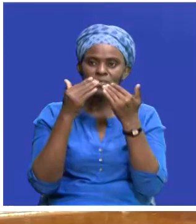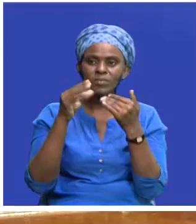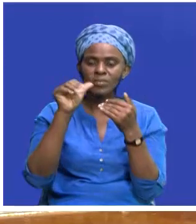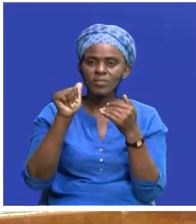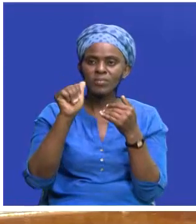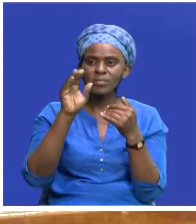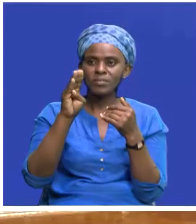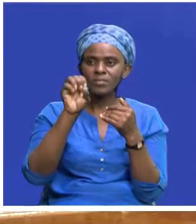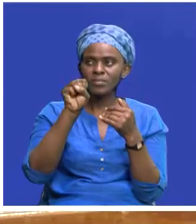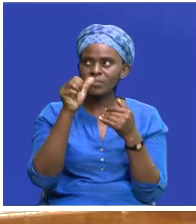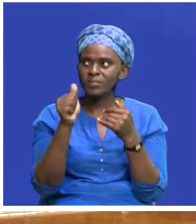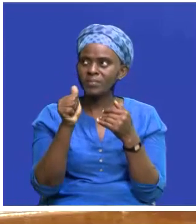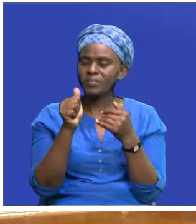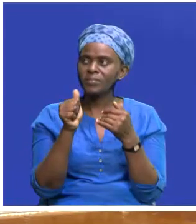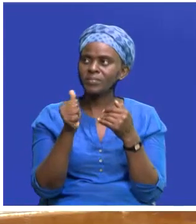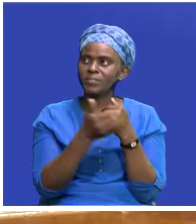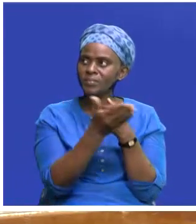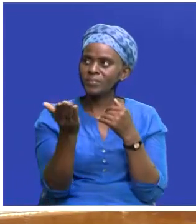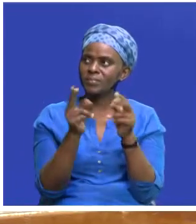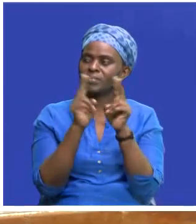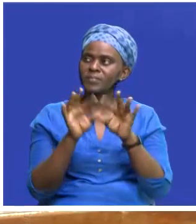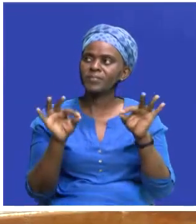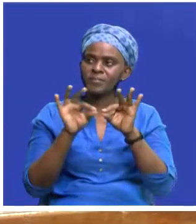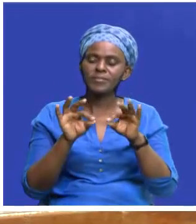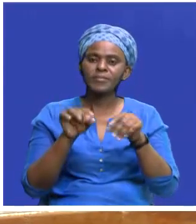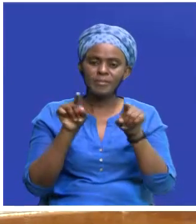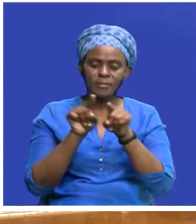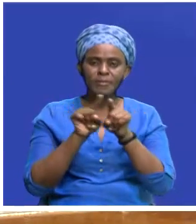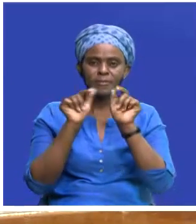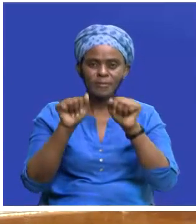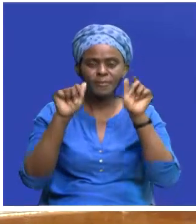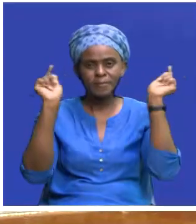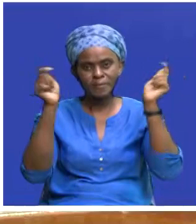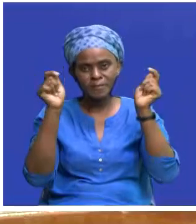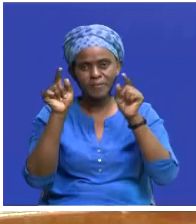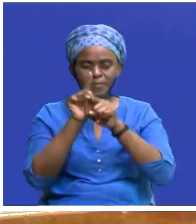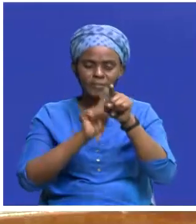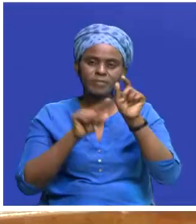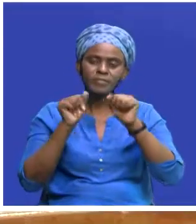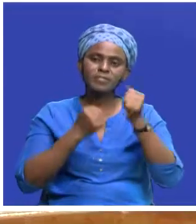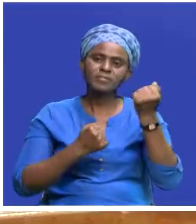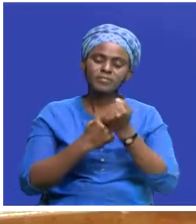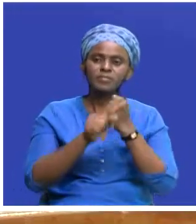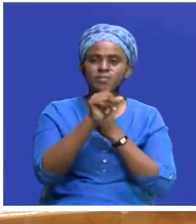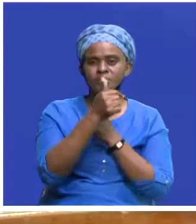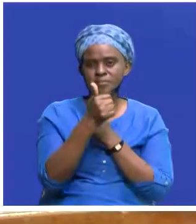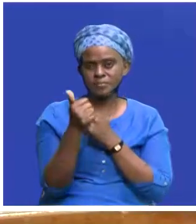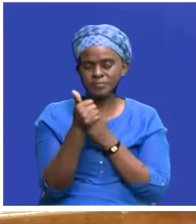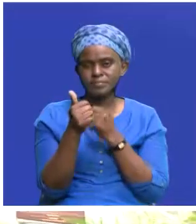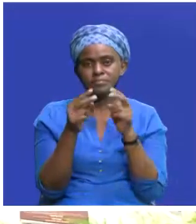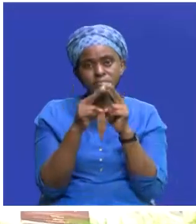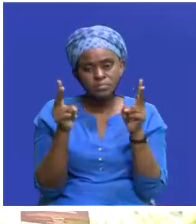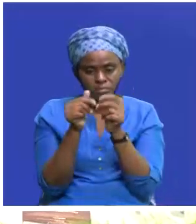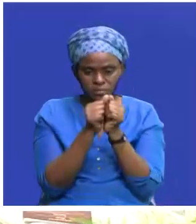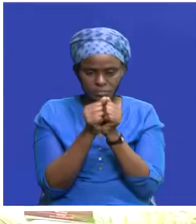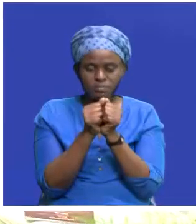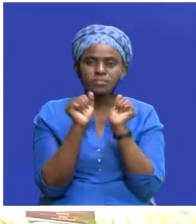creating this important platform where we can celebrate and support one another so that together